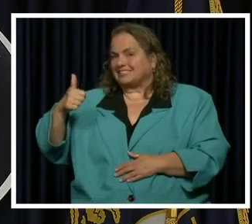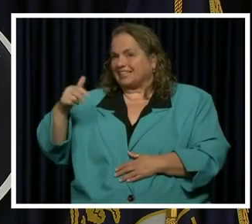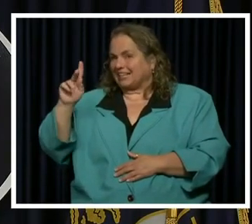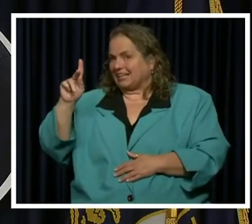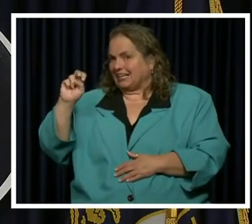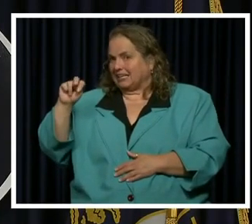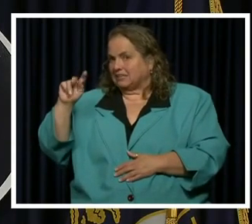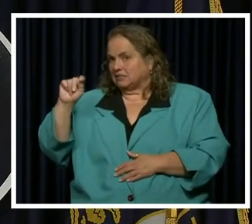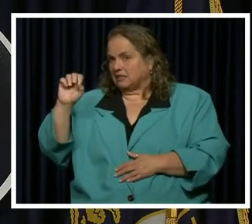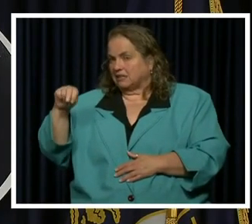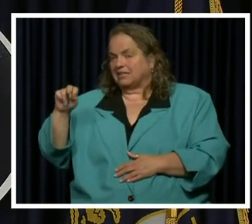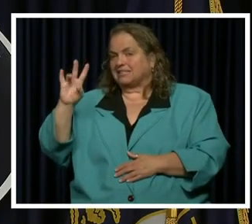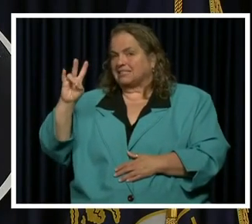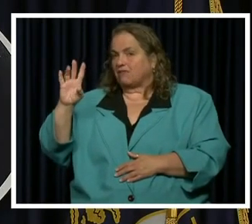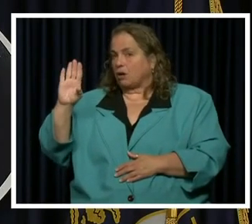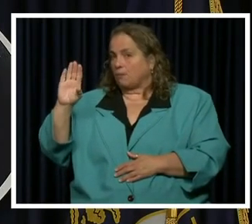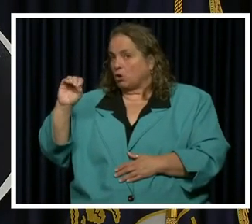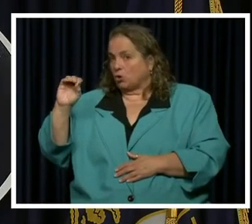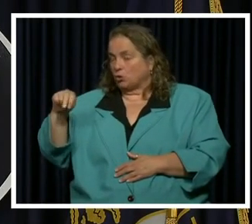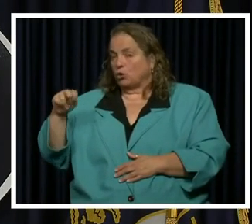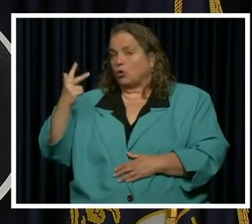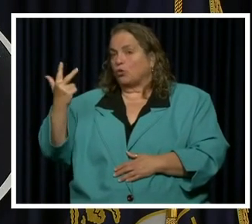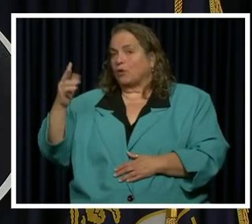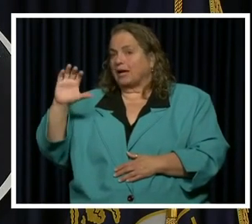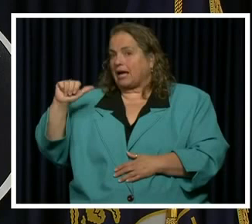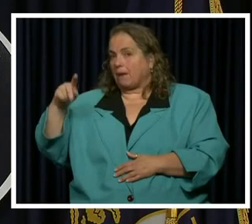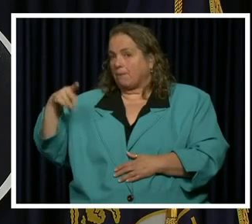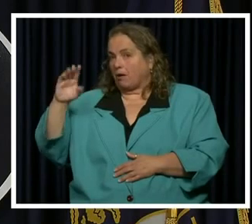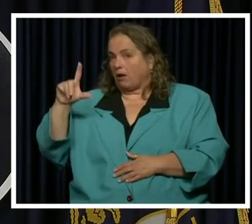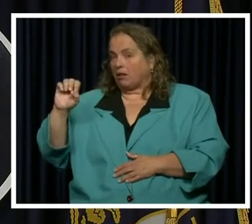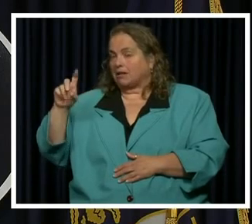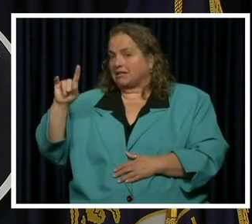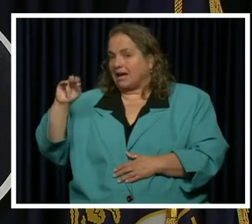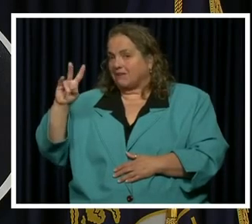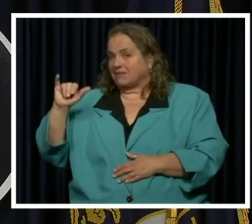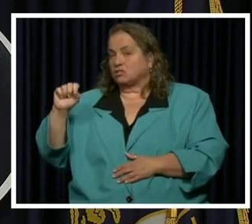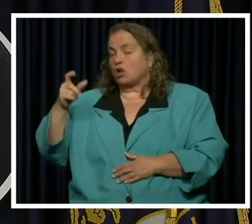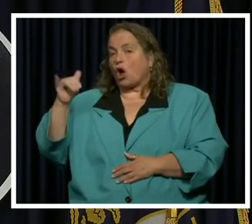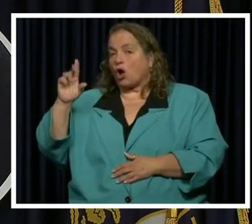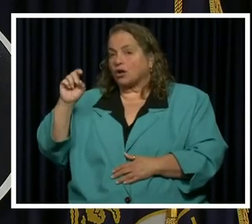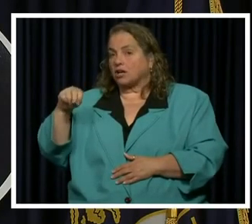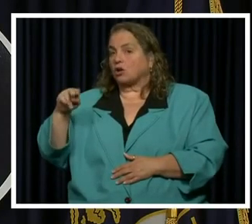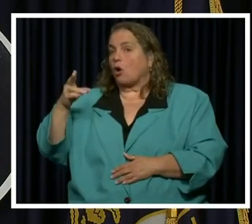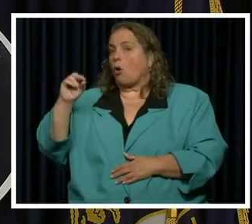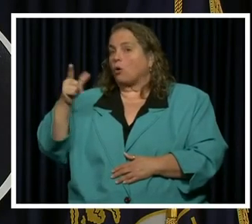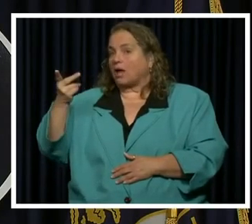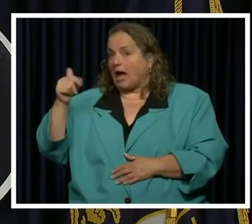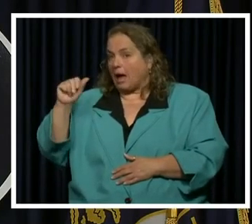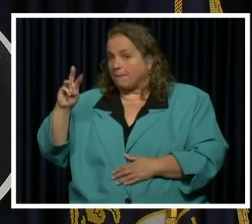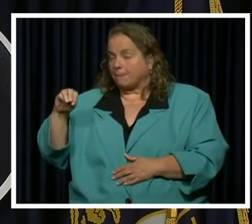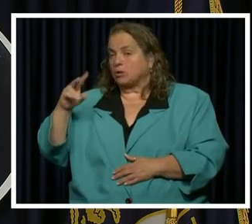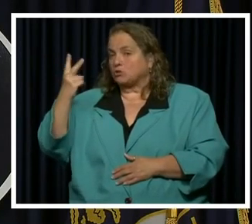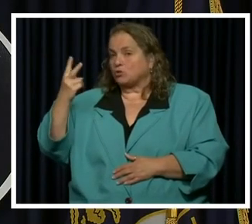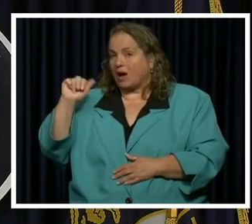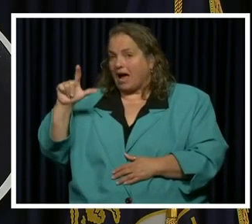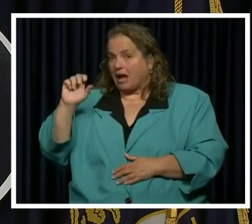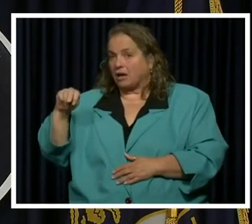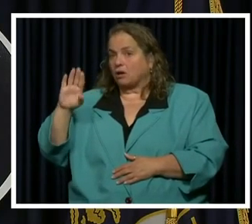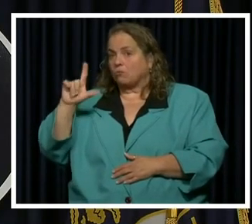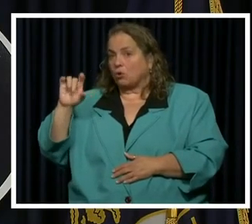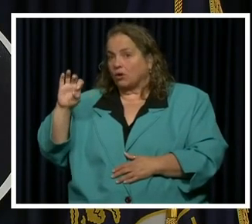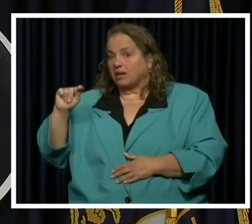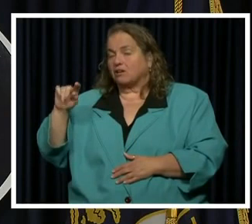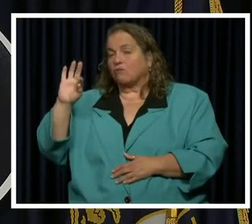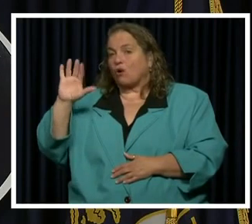and Kenton seven and Boone three and Campbell Davis Hardin and Oldham two and Allen Bullitt